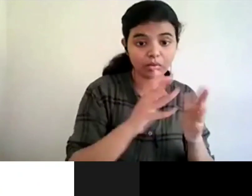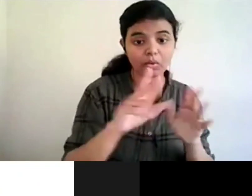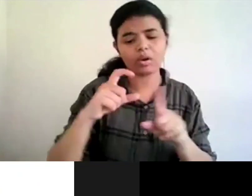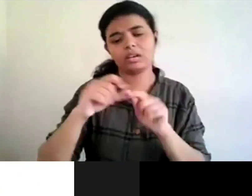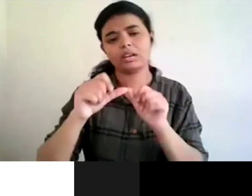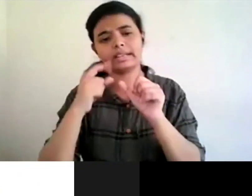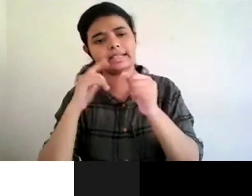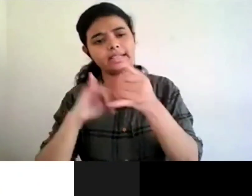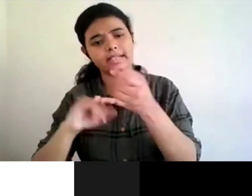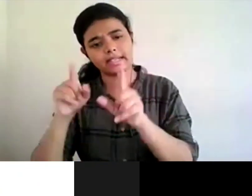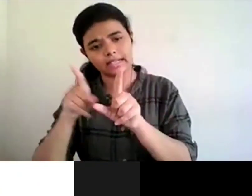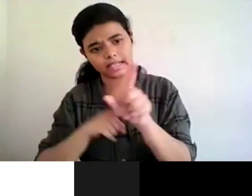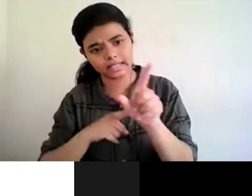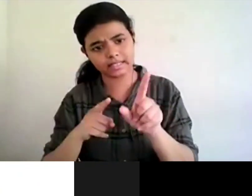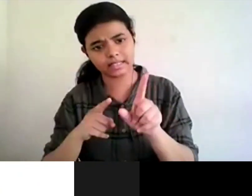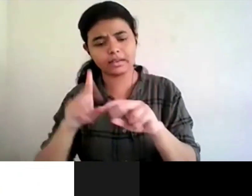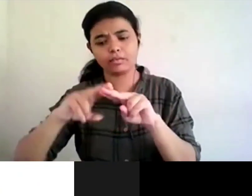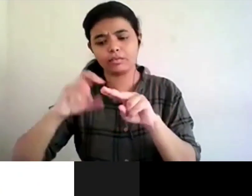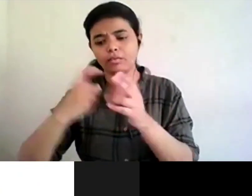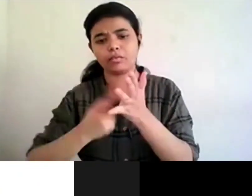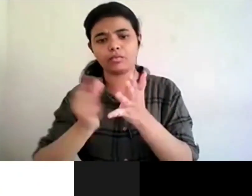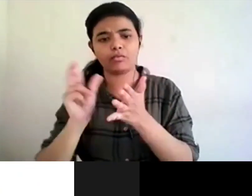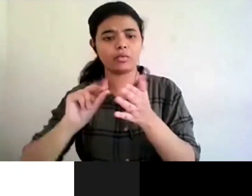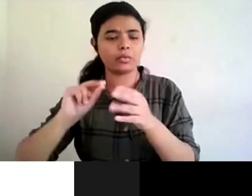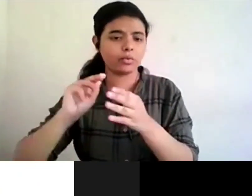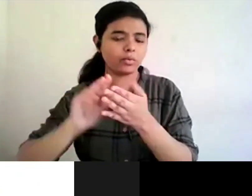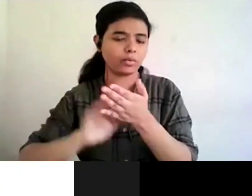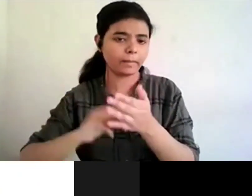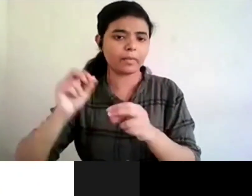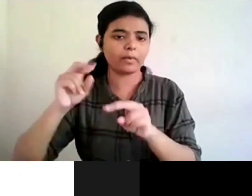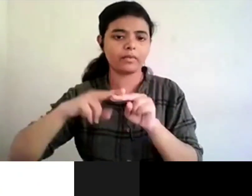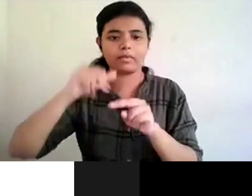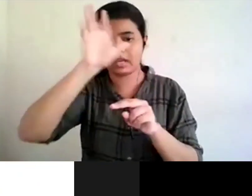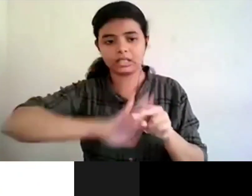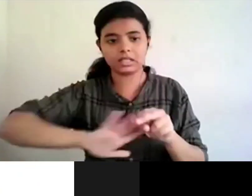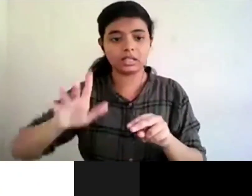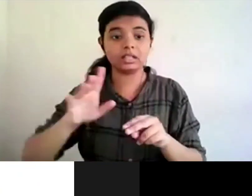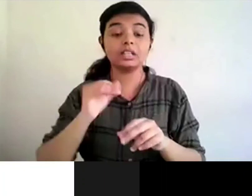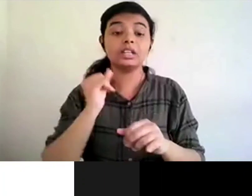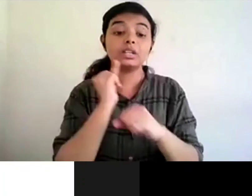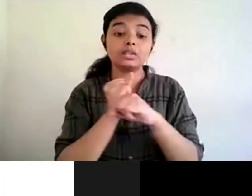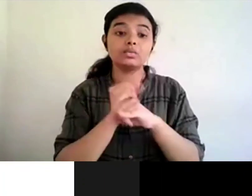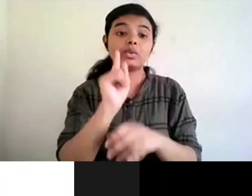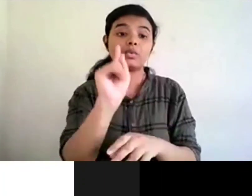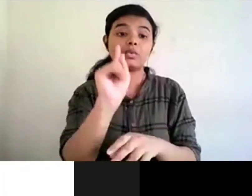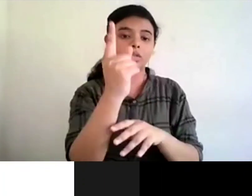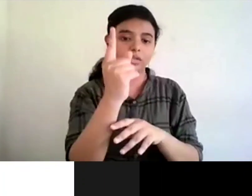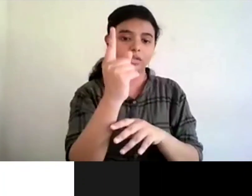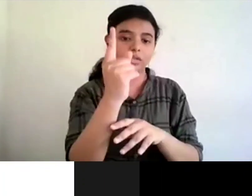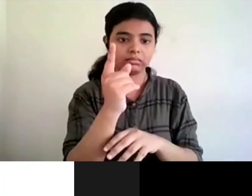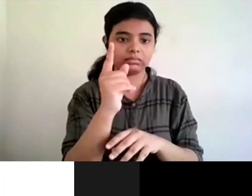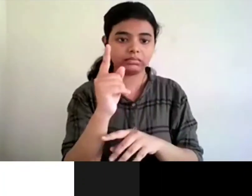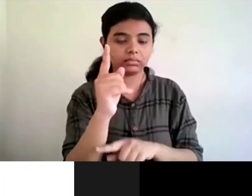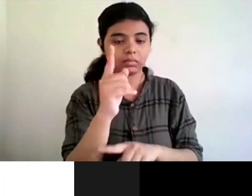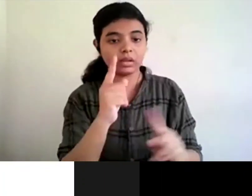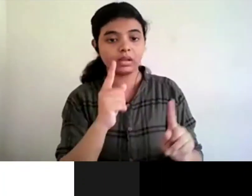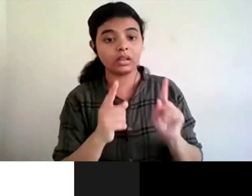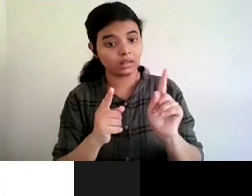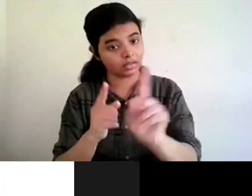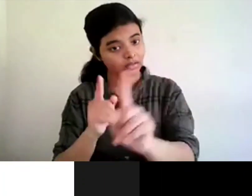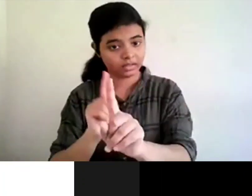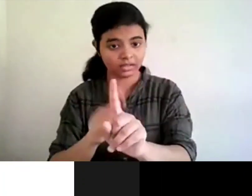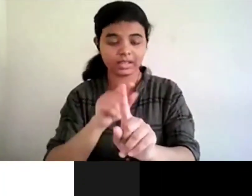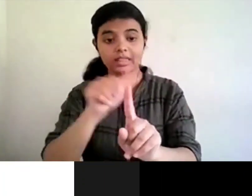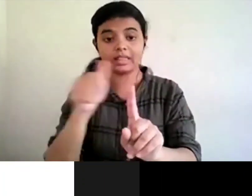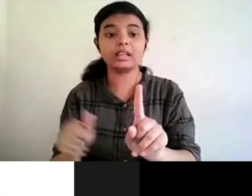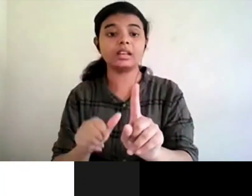it's basically an institution that comes up first as a first candidate and then the users are